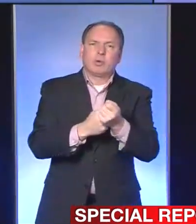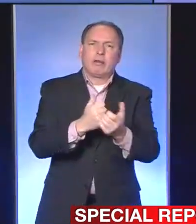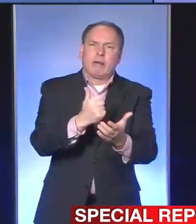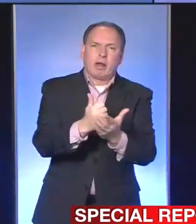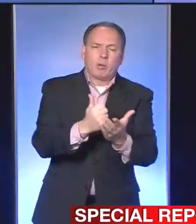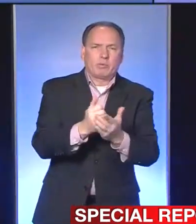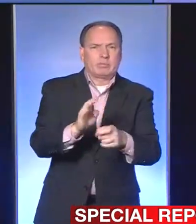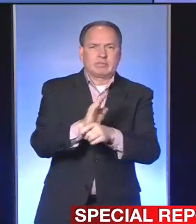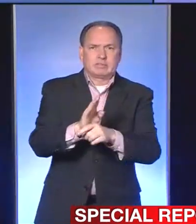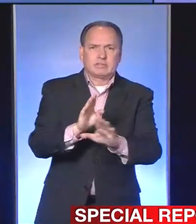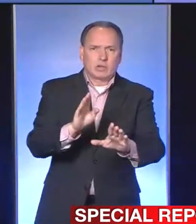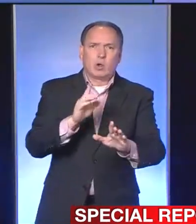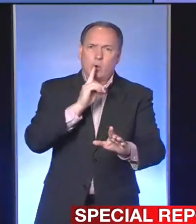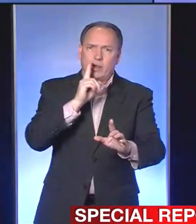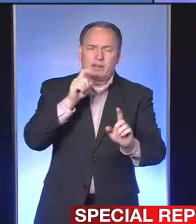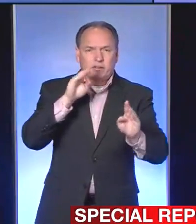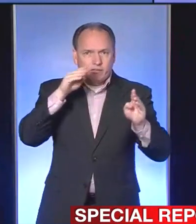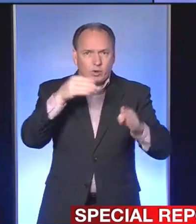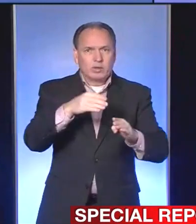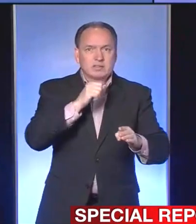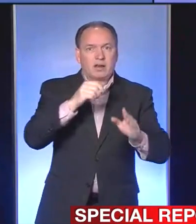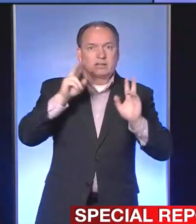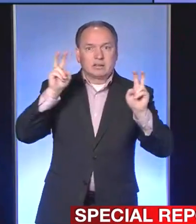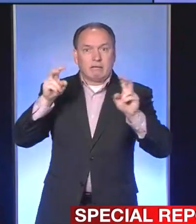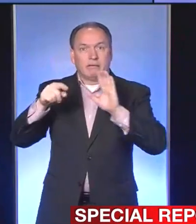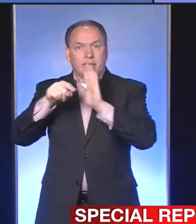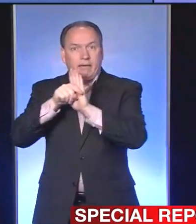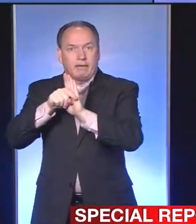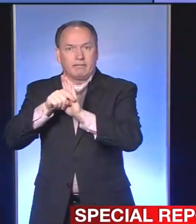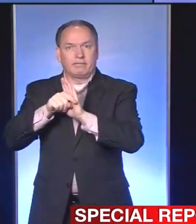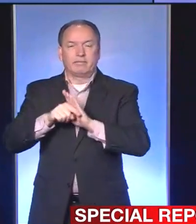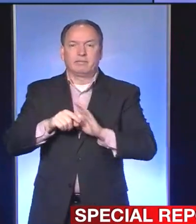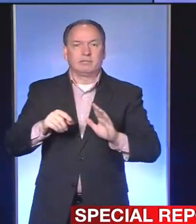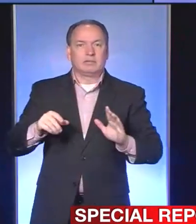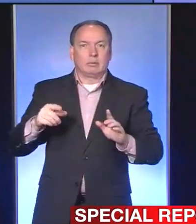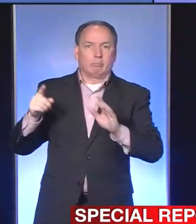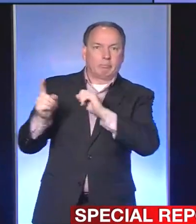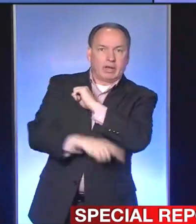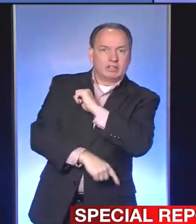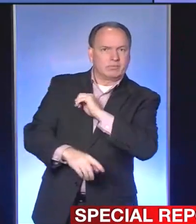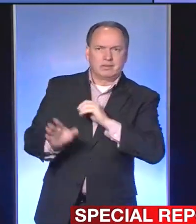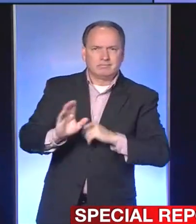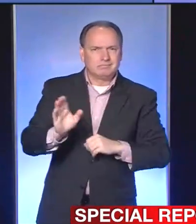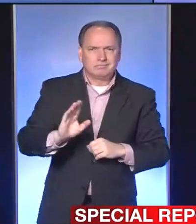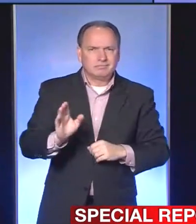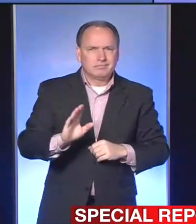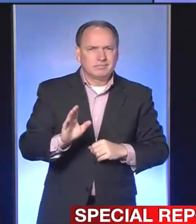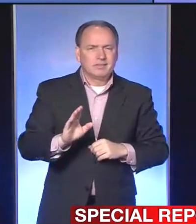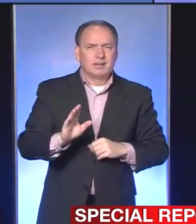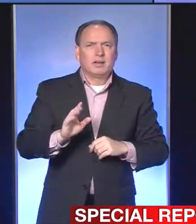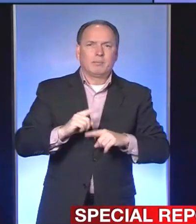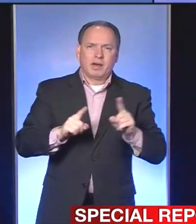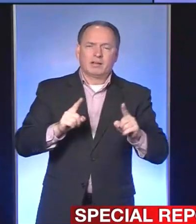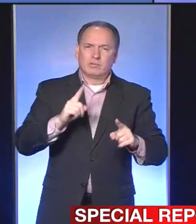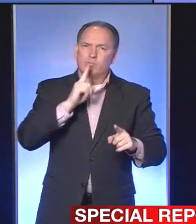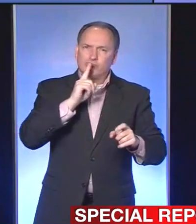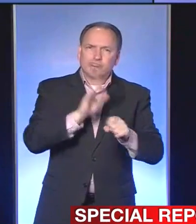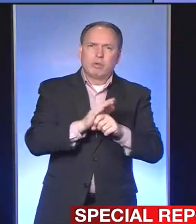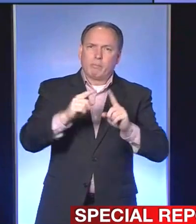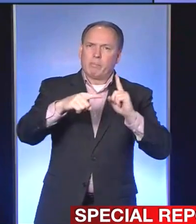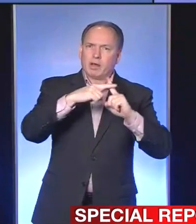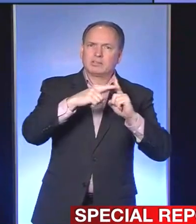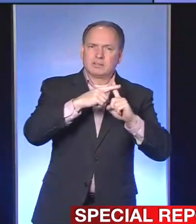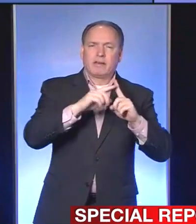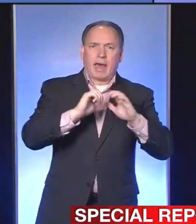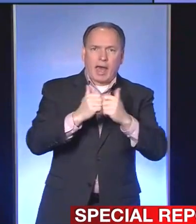I think we really need to look at this not as punishment, not as something negative, but as something positive.